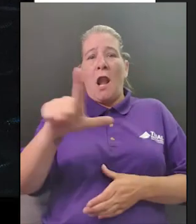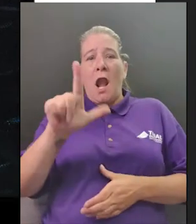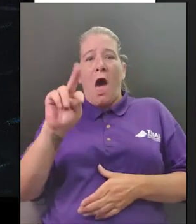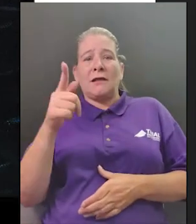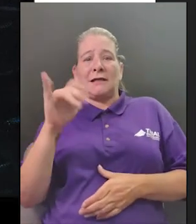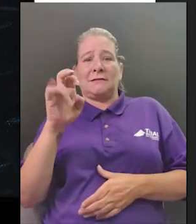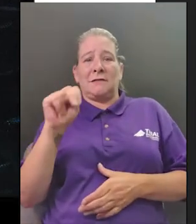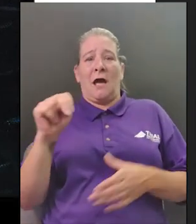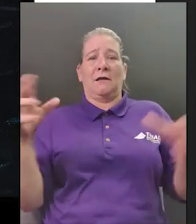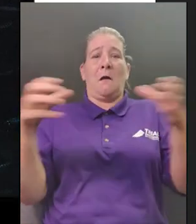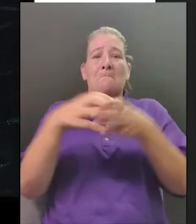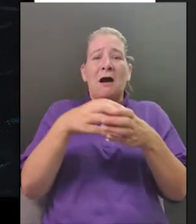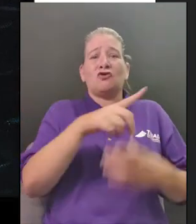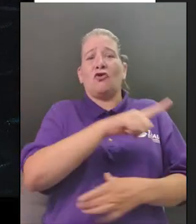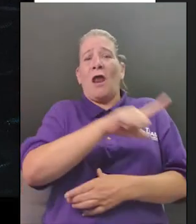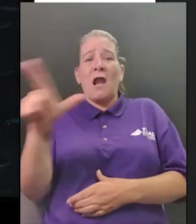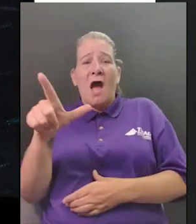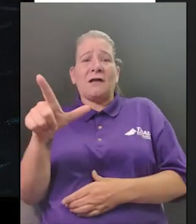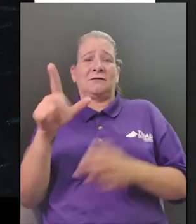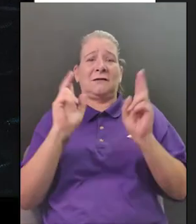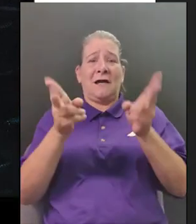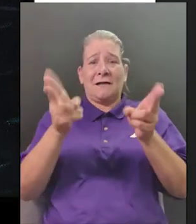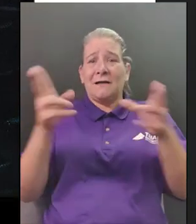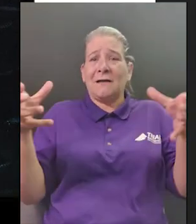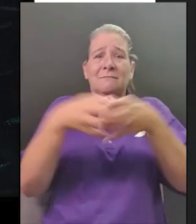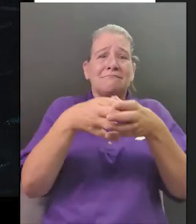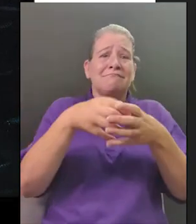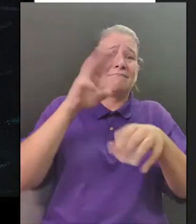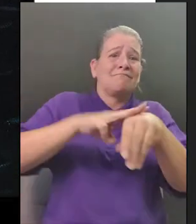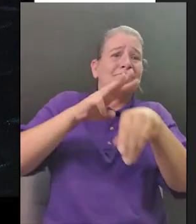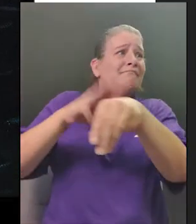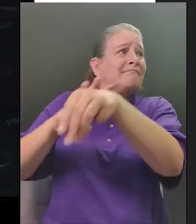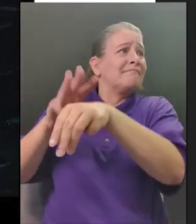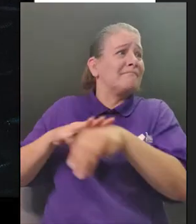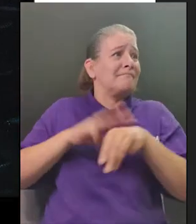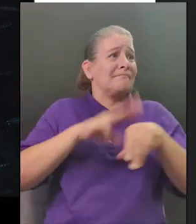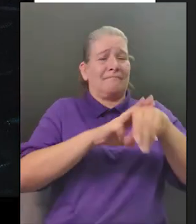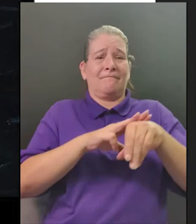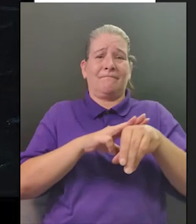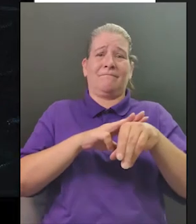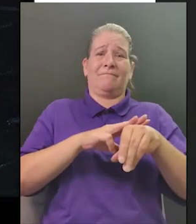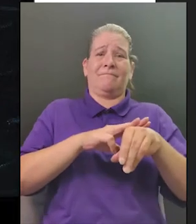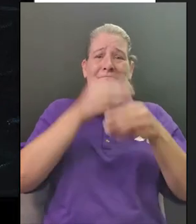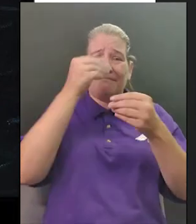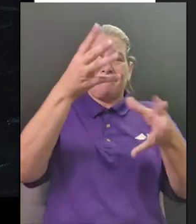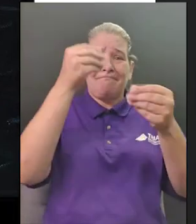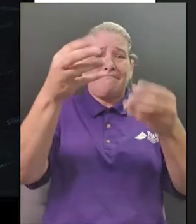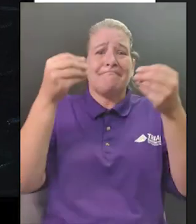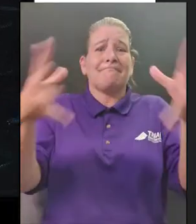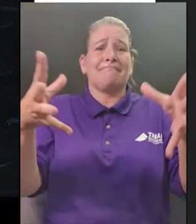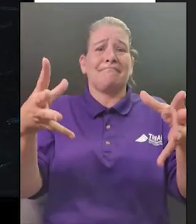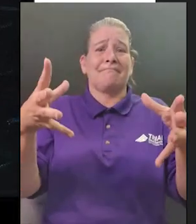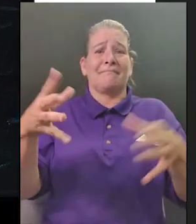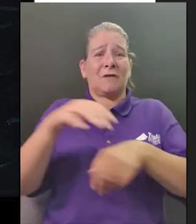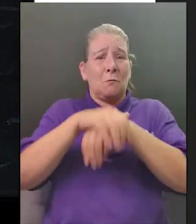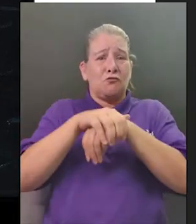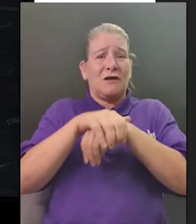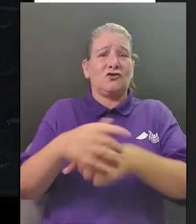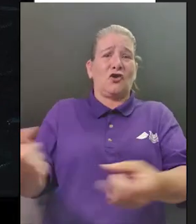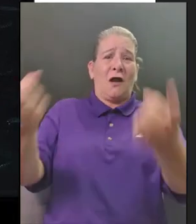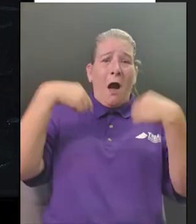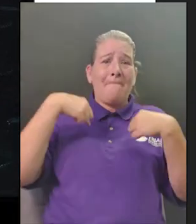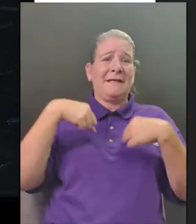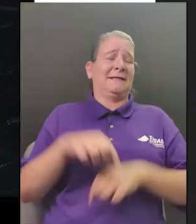muster at londington's she rapped on the door one after the other the british are burning